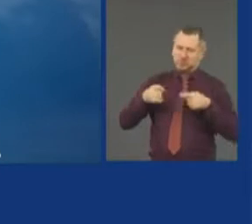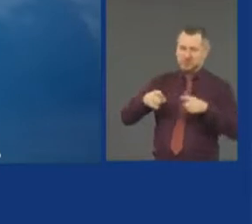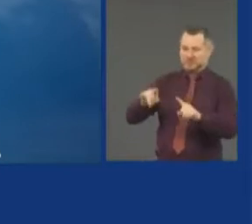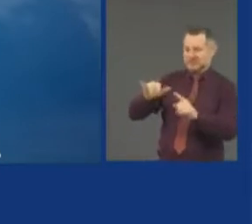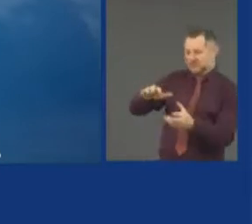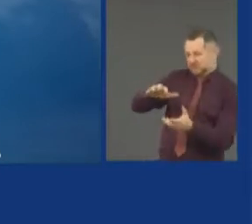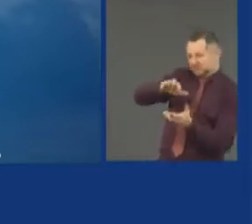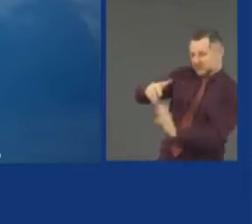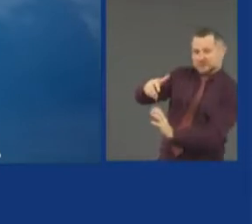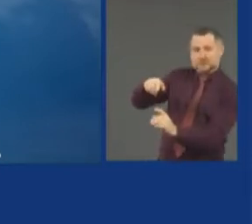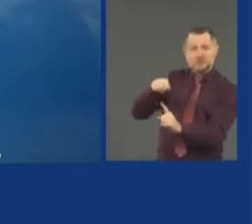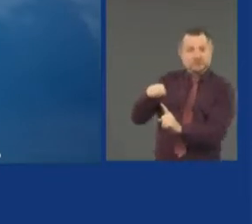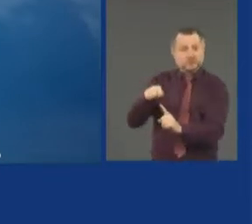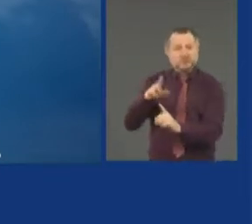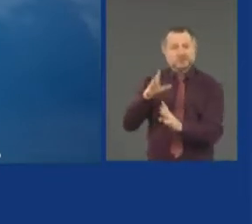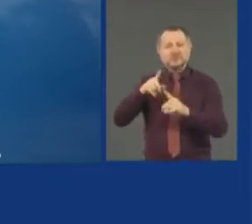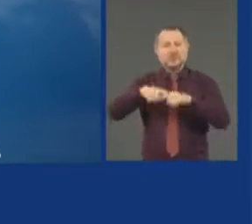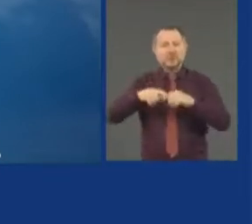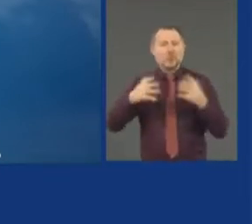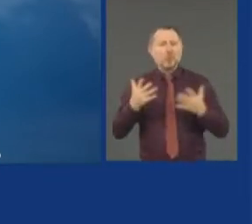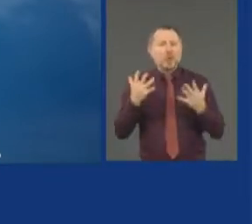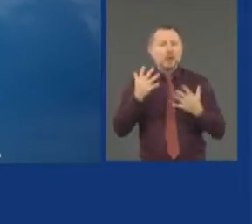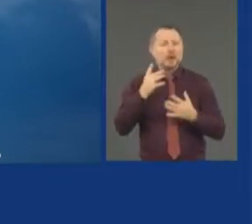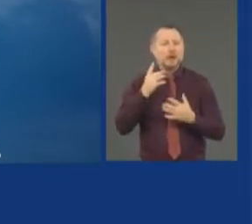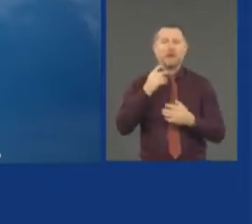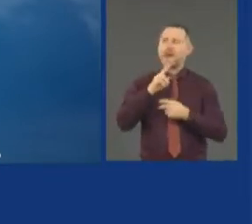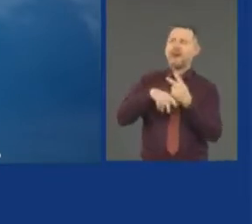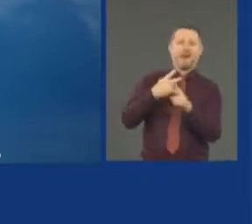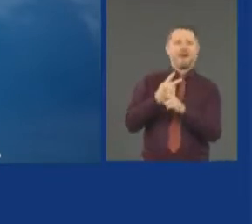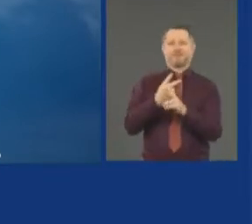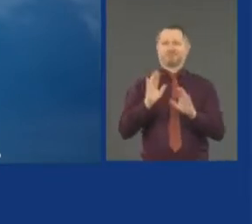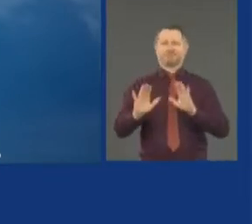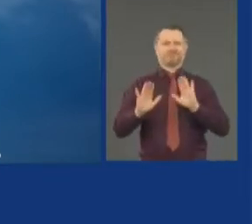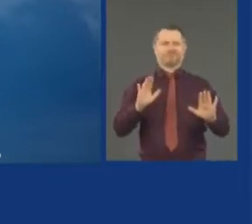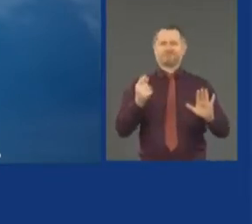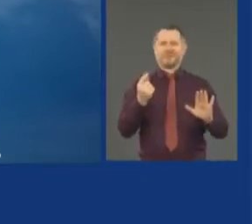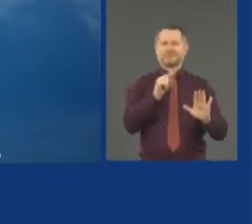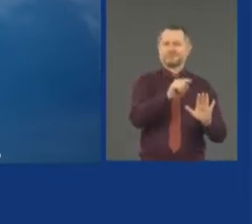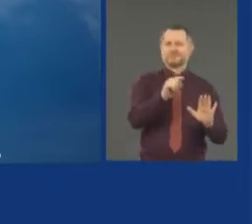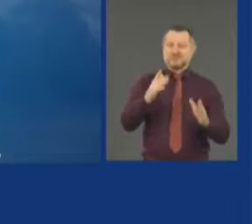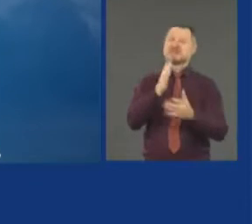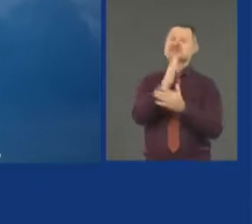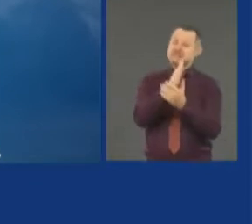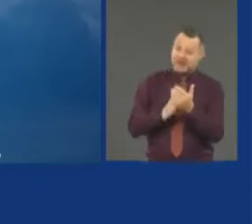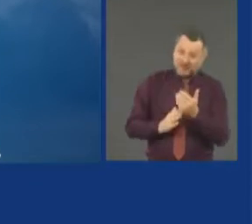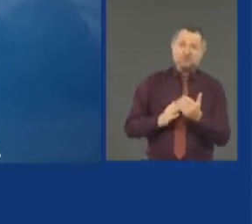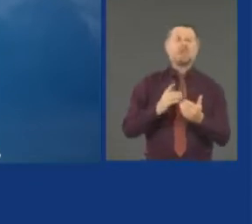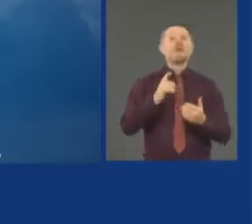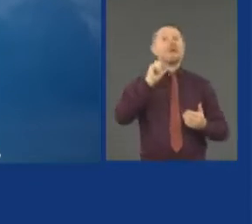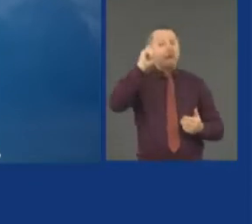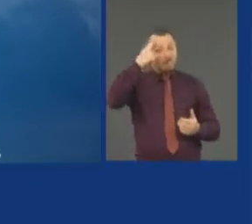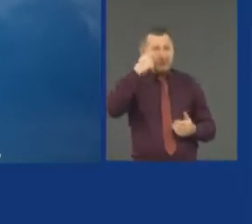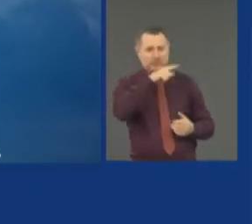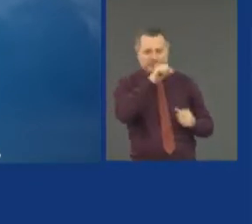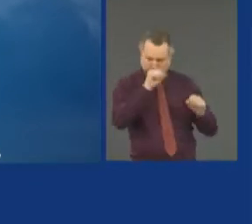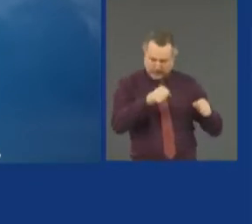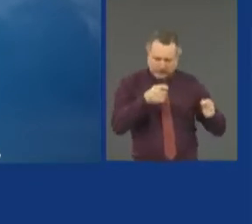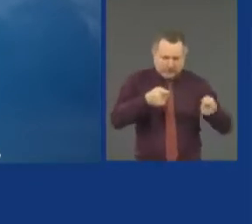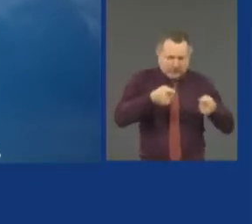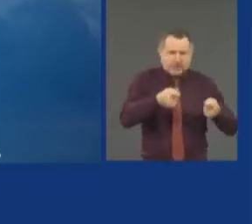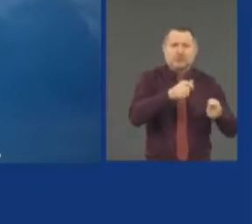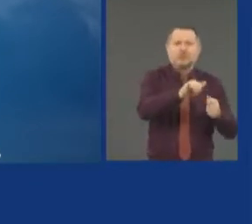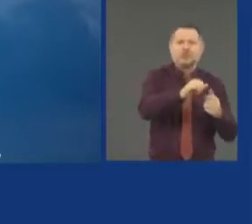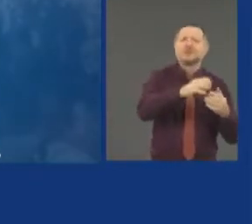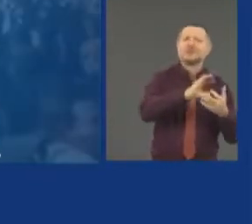we have. Some crises government can take care of on its own. Some crises I can take care of on my own, operational crises,